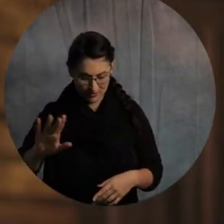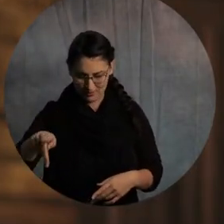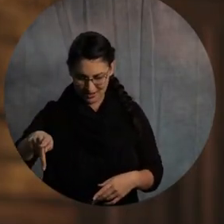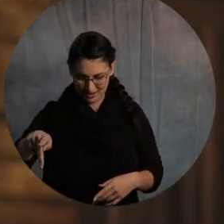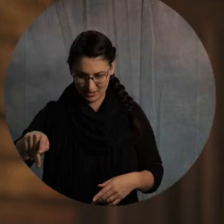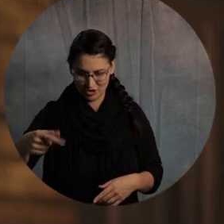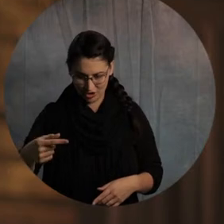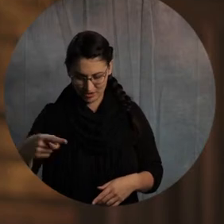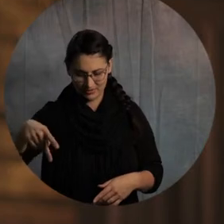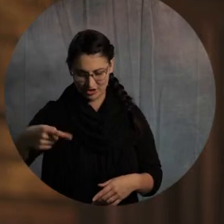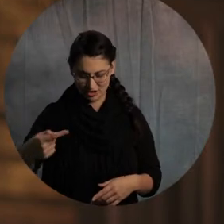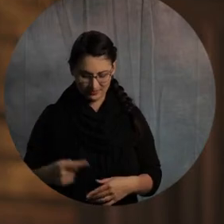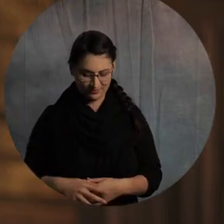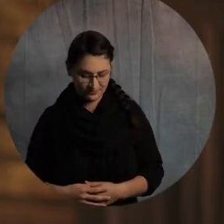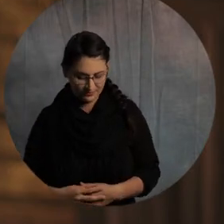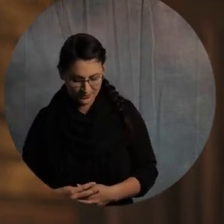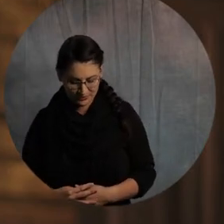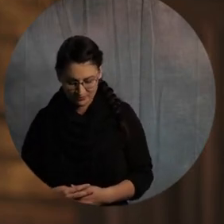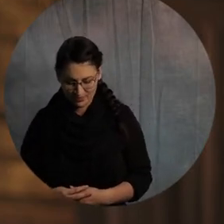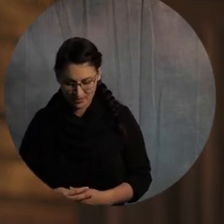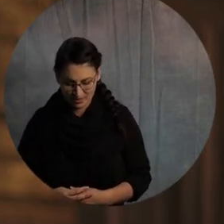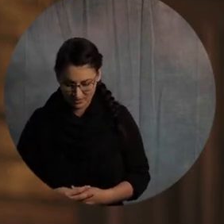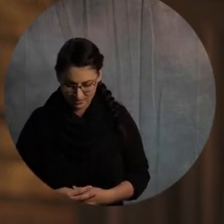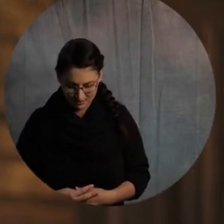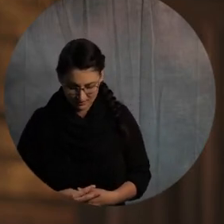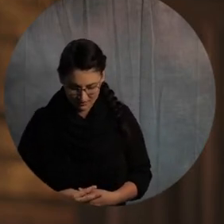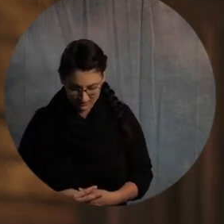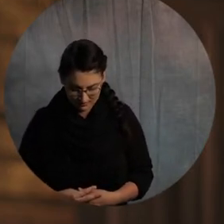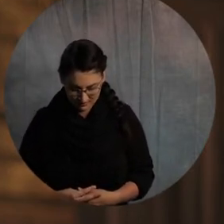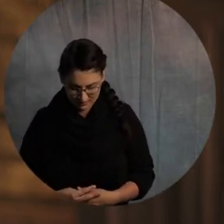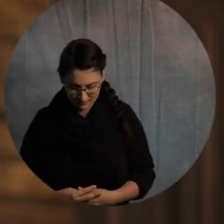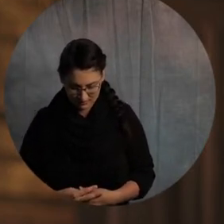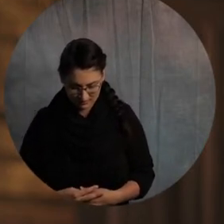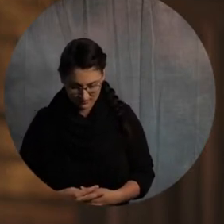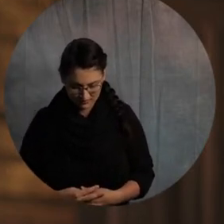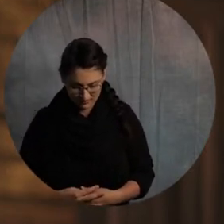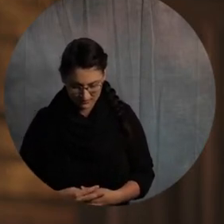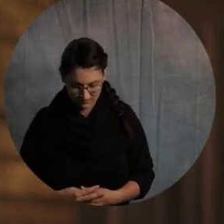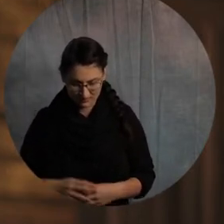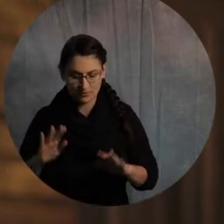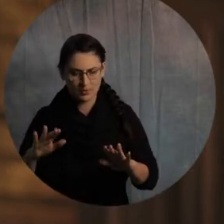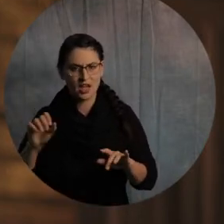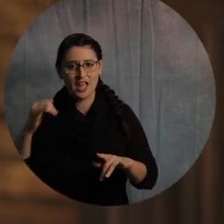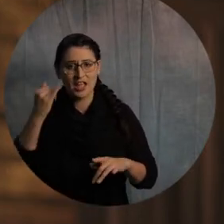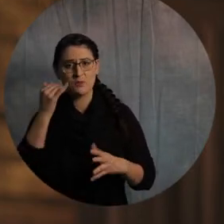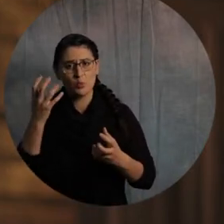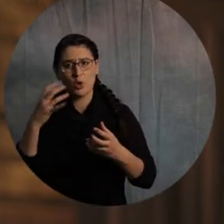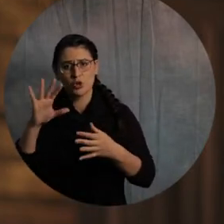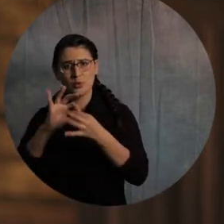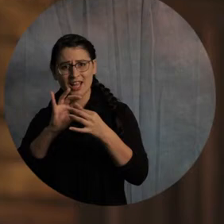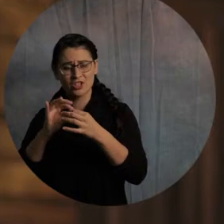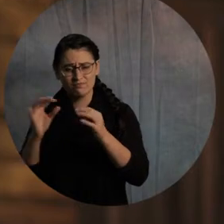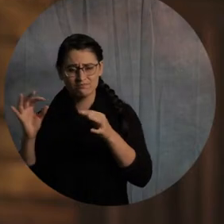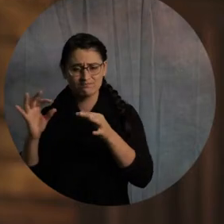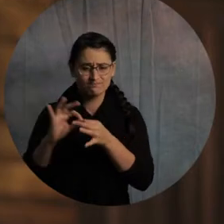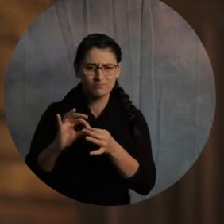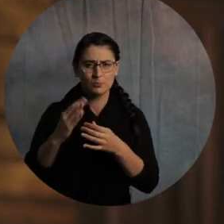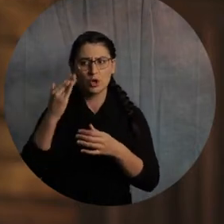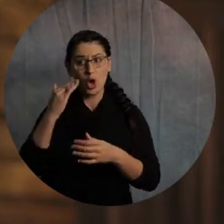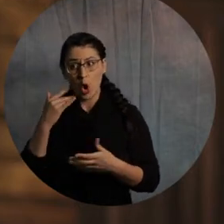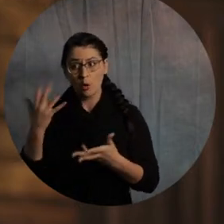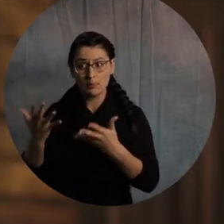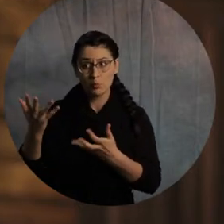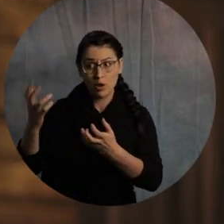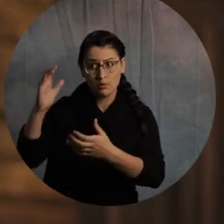But in your dating relationships, imagine you're actually out there serving together in a church, going to Bible studies together, being a part of a life group together. The context of your relationship